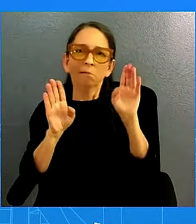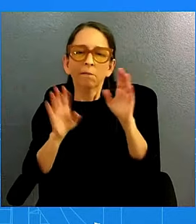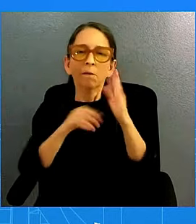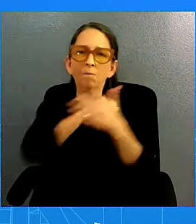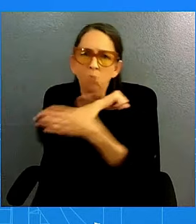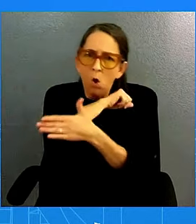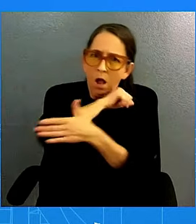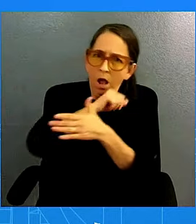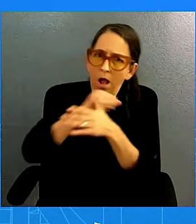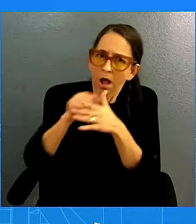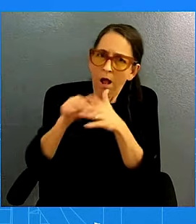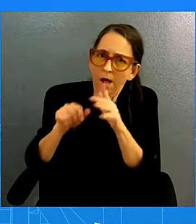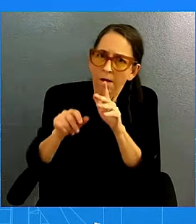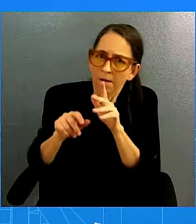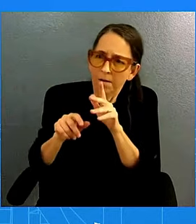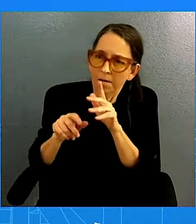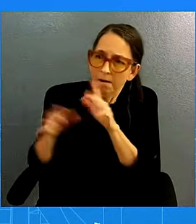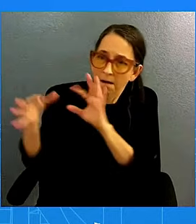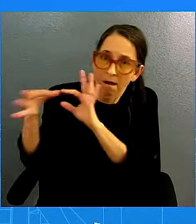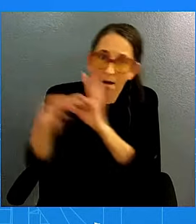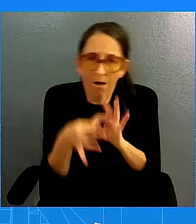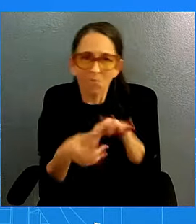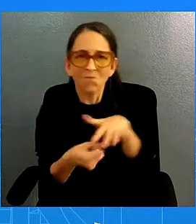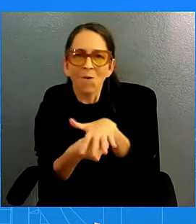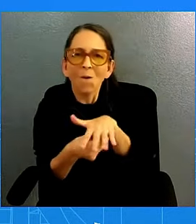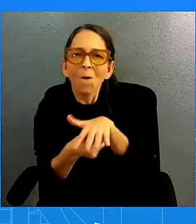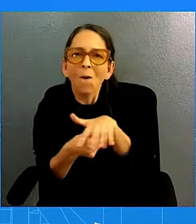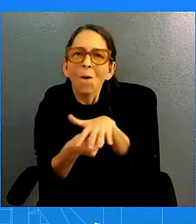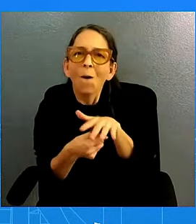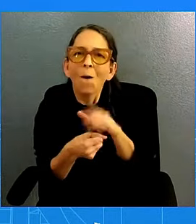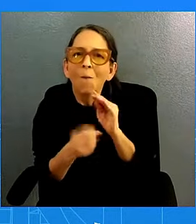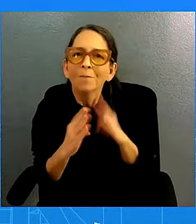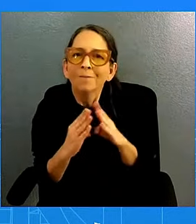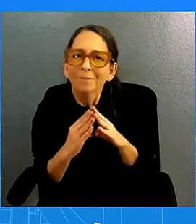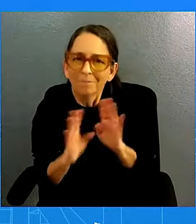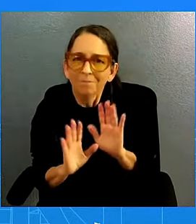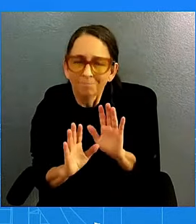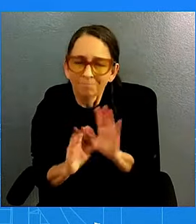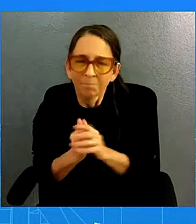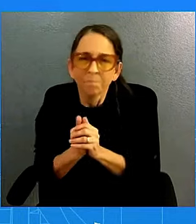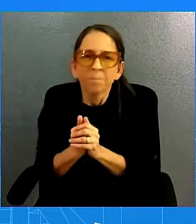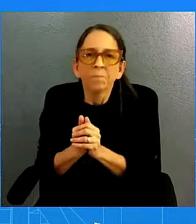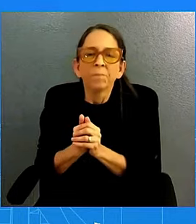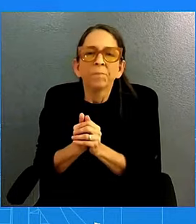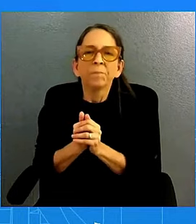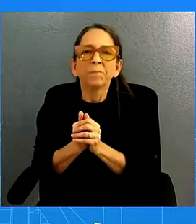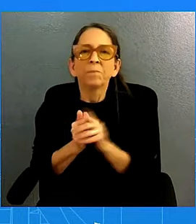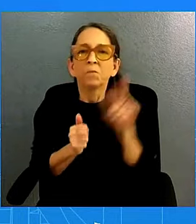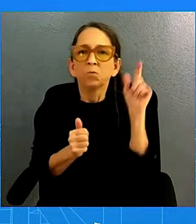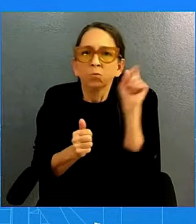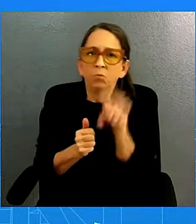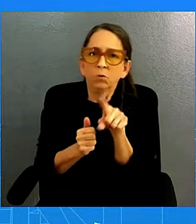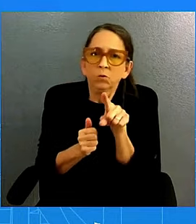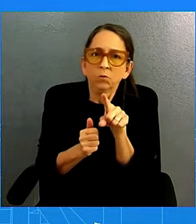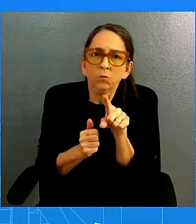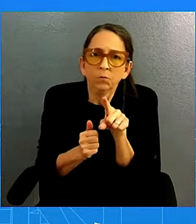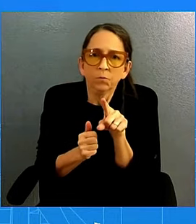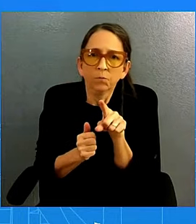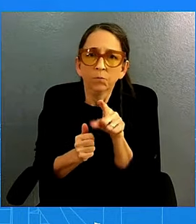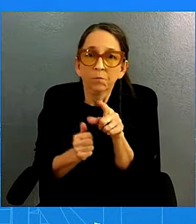you're going to see from this President. Is holding it in Wilmington something he considered, or hosting any world leader in Wilmington, something he considered